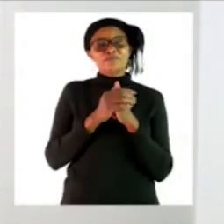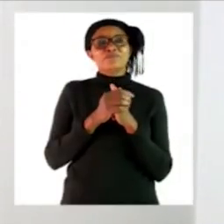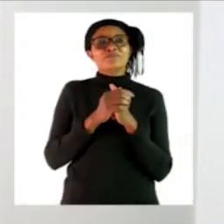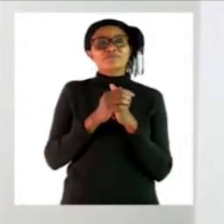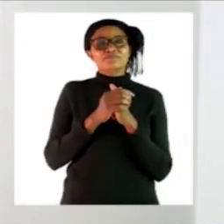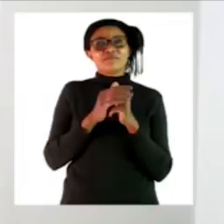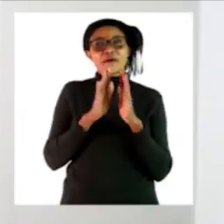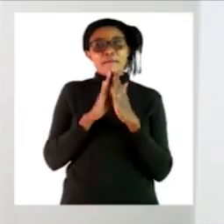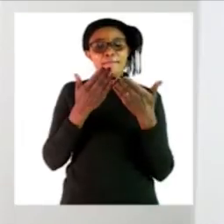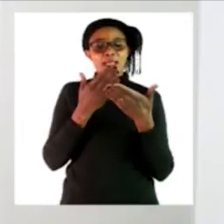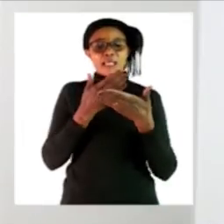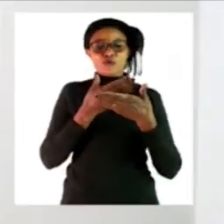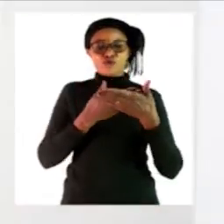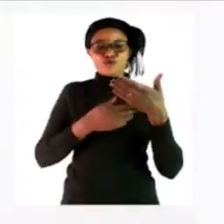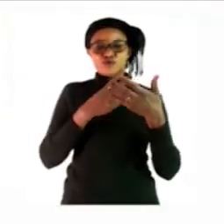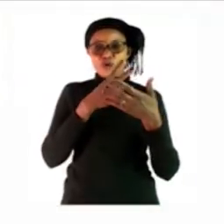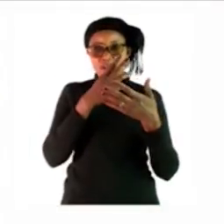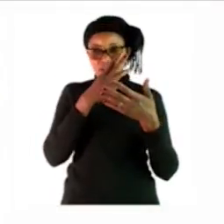to page 24